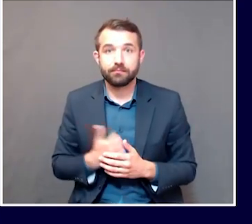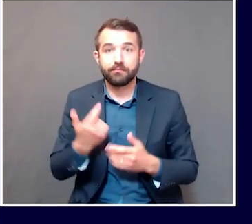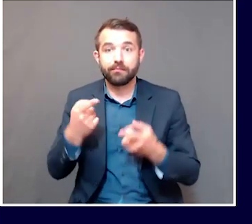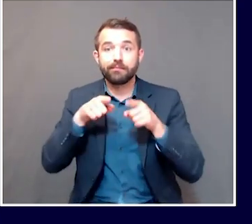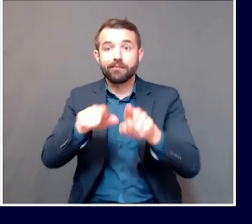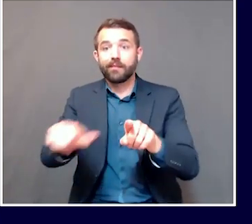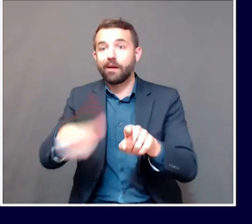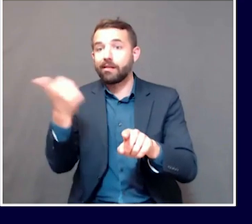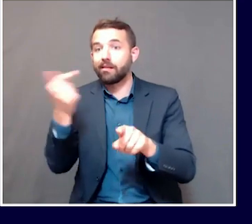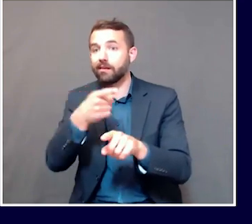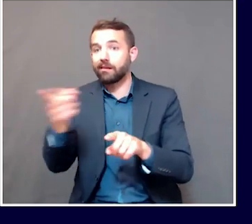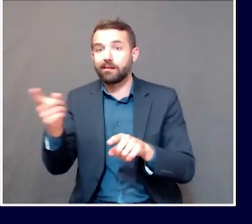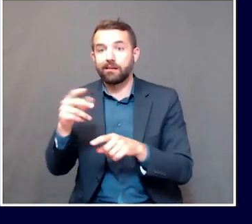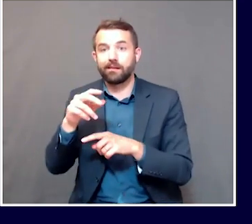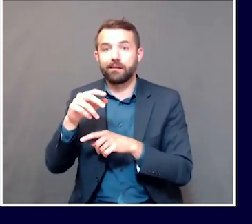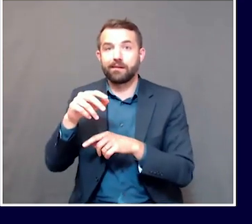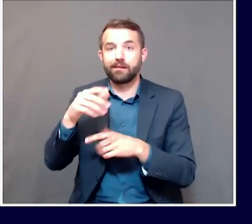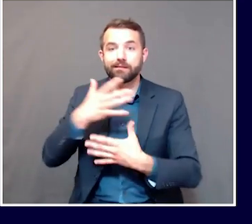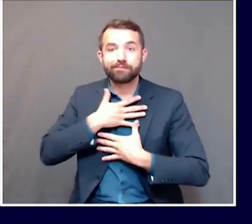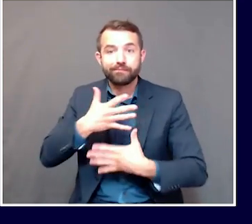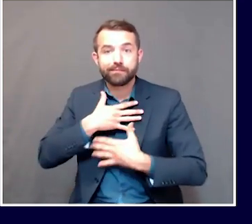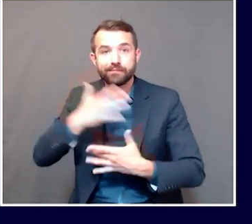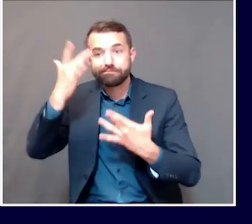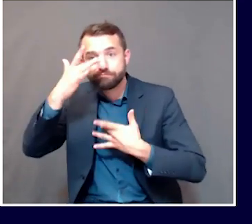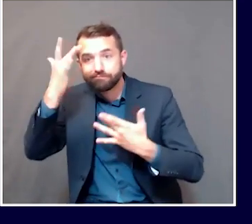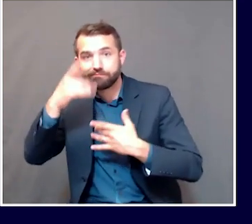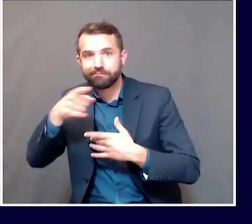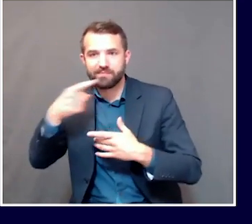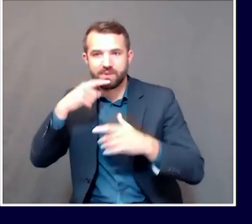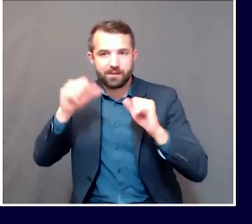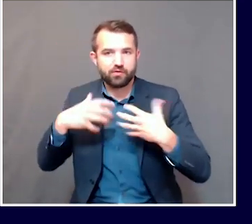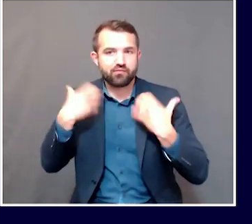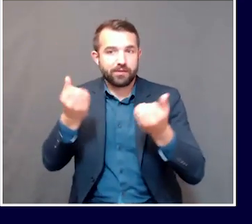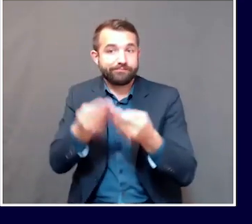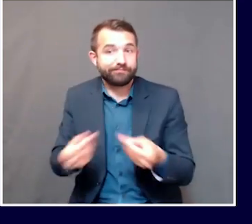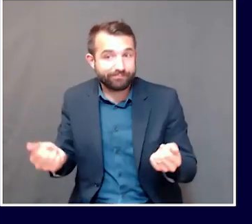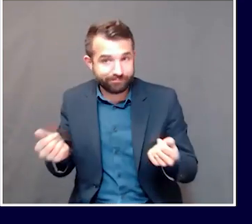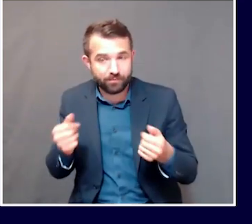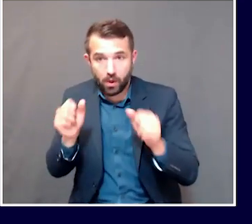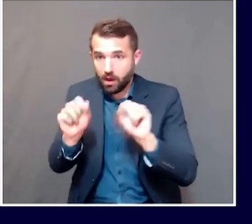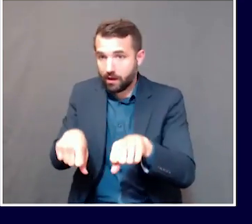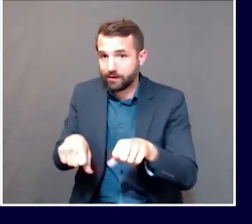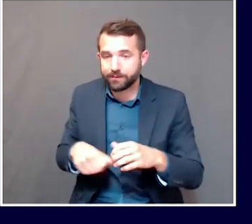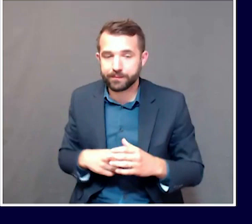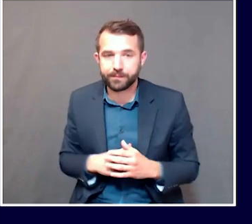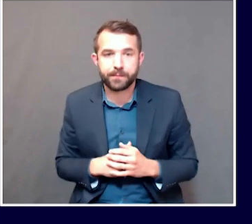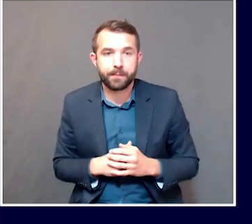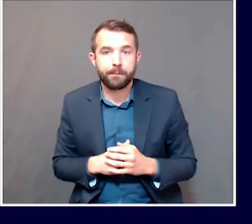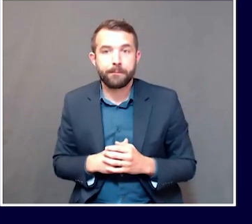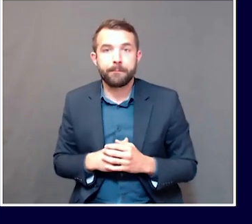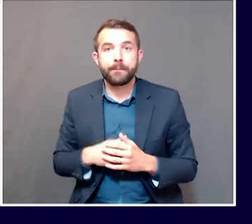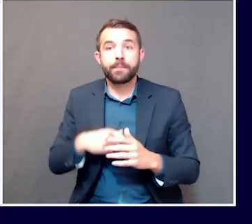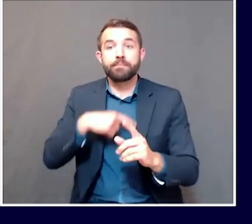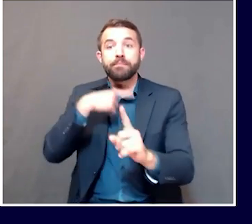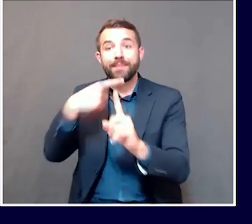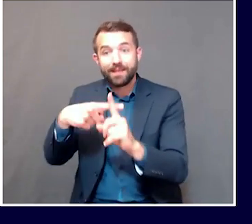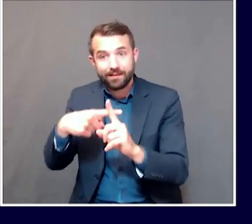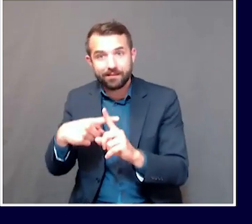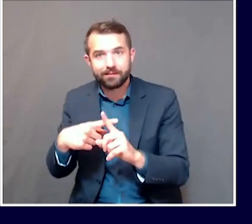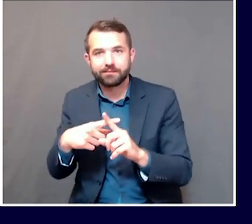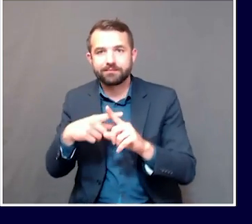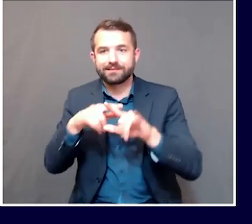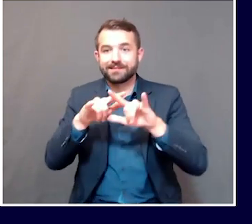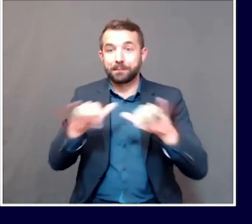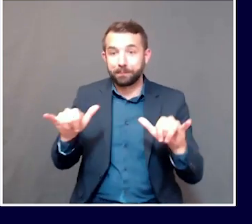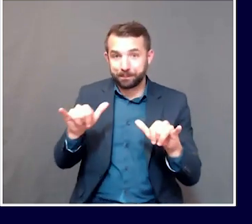recovery from COVID-19 is possible. Those signs are encouraging, but we simultaneously are making